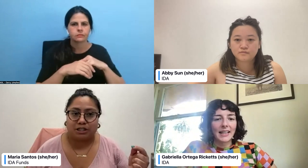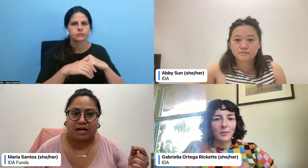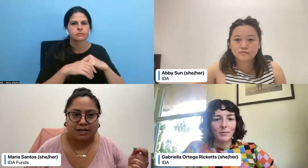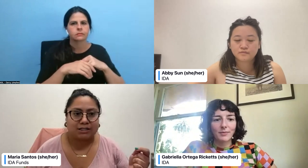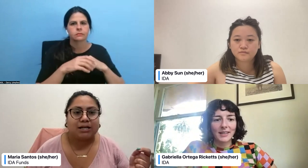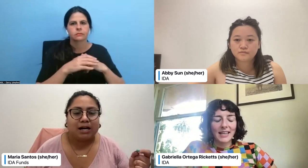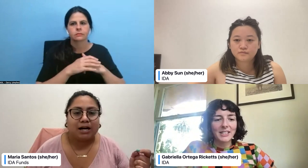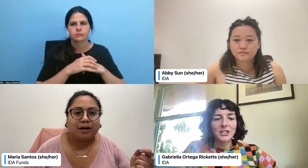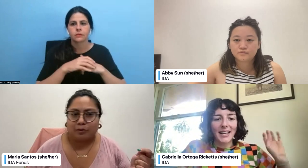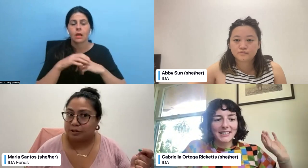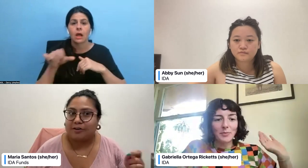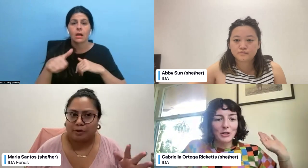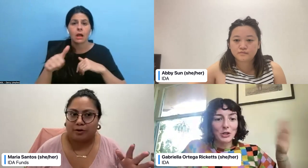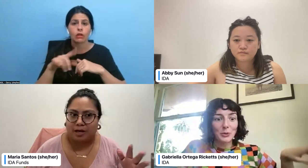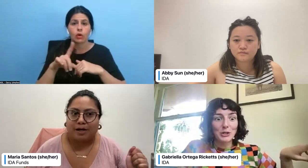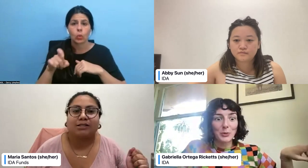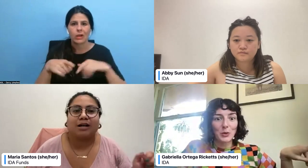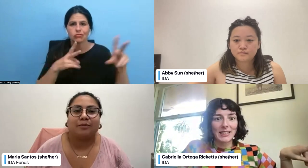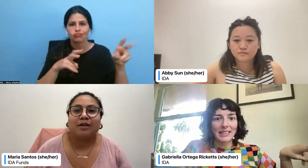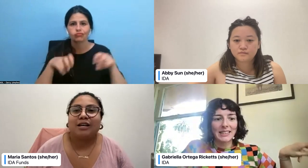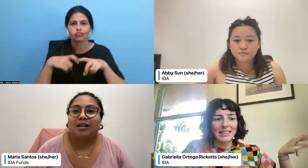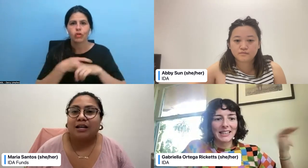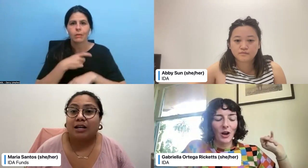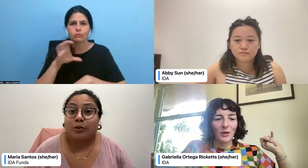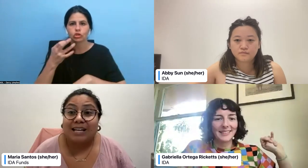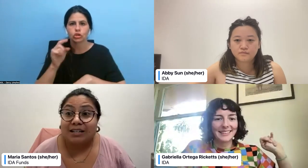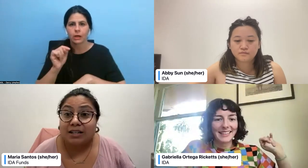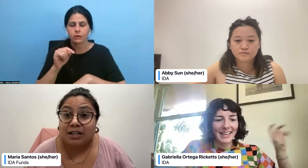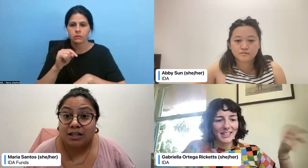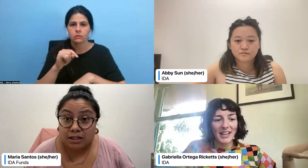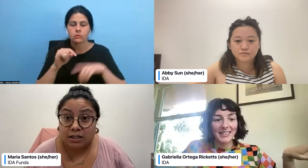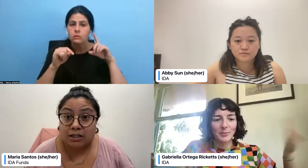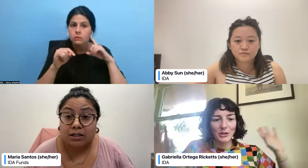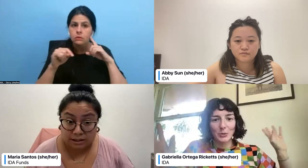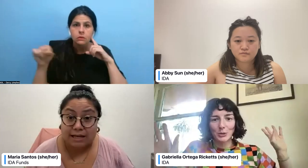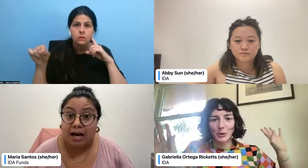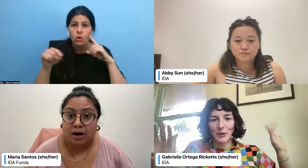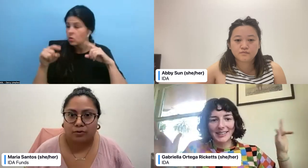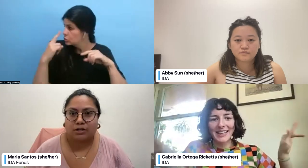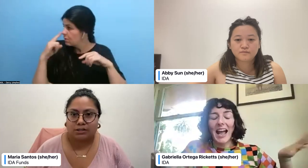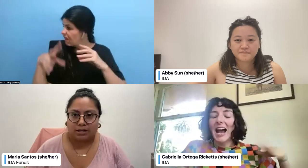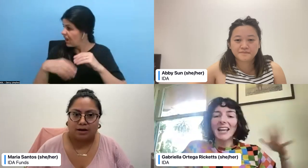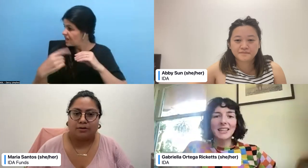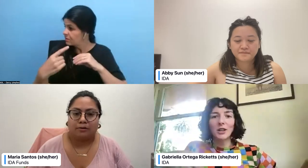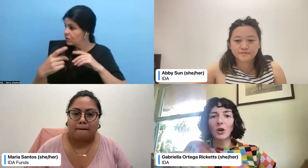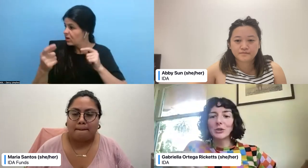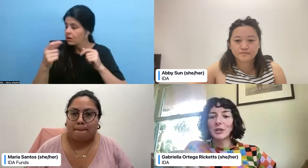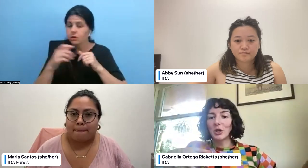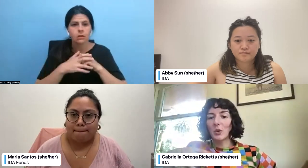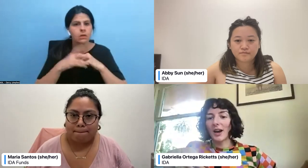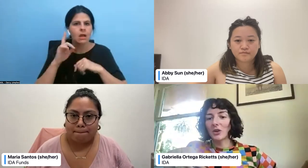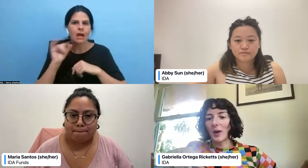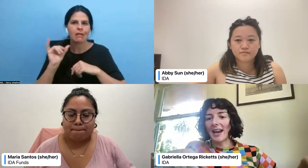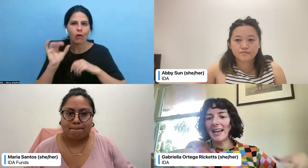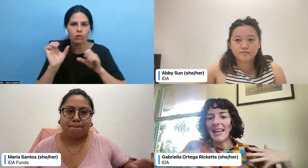the chat, um, or sorry, from the Q and a box. what's that? Can I just add something super super? Yeah, of course. Yeah. I think it also